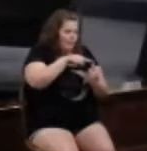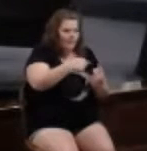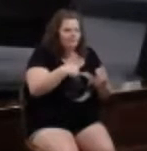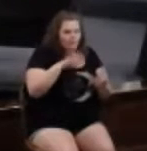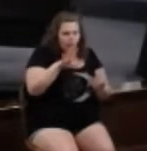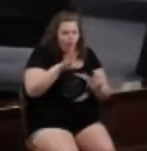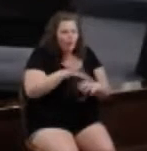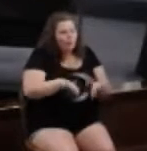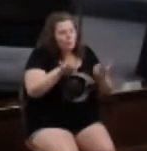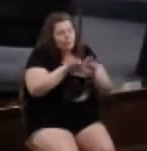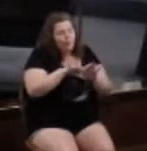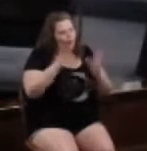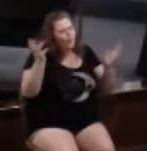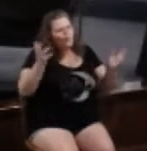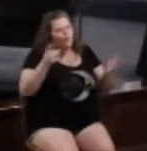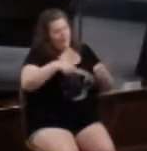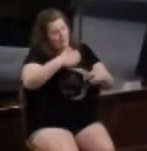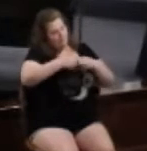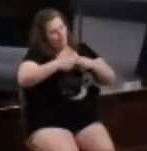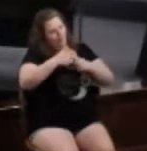issue that's separating us.